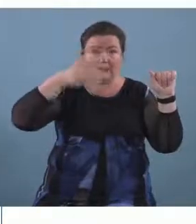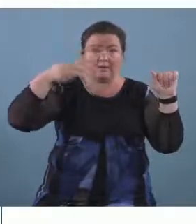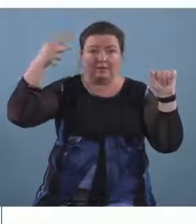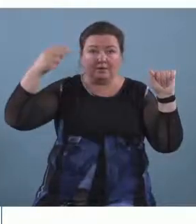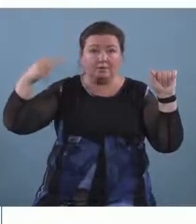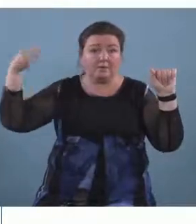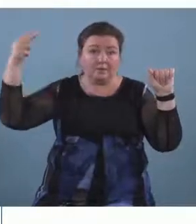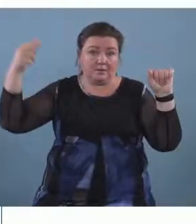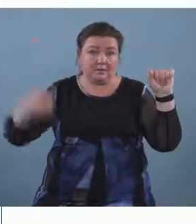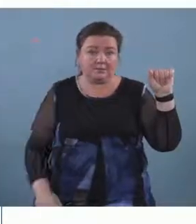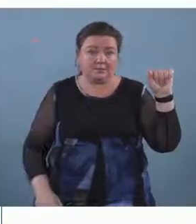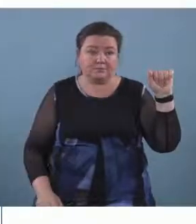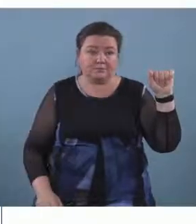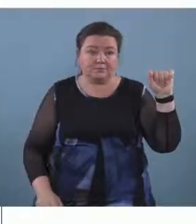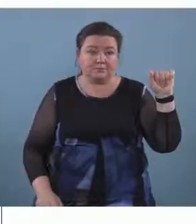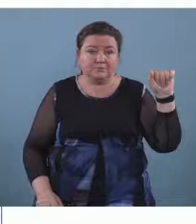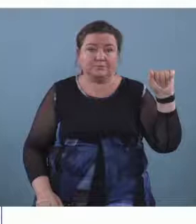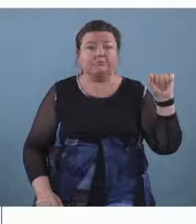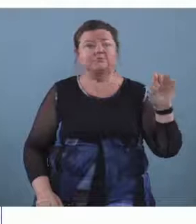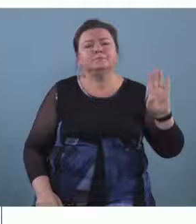high and for b